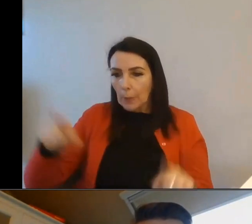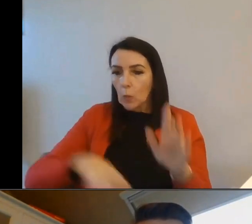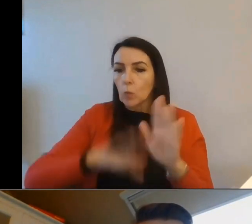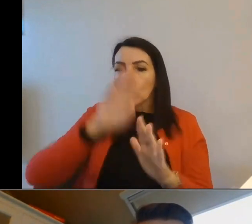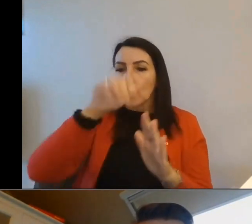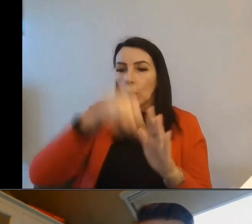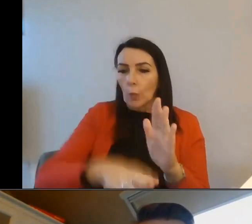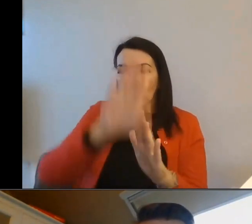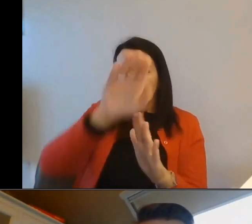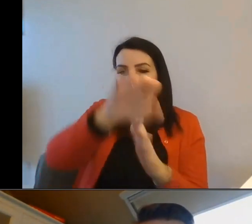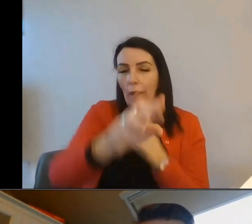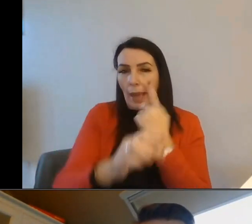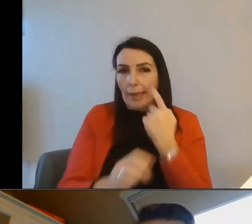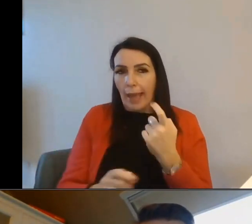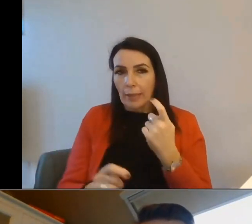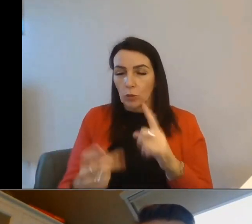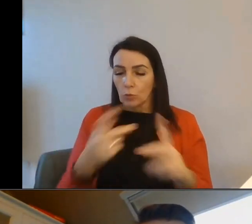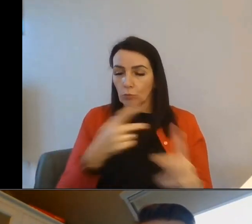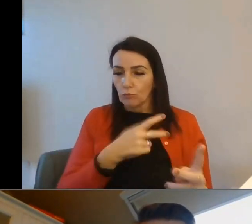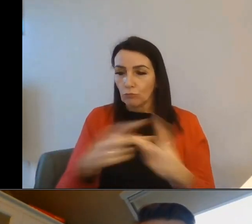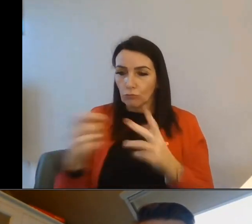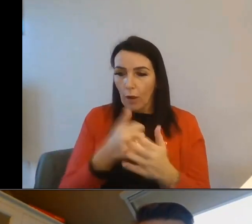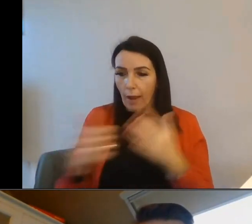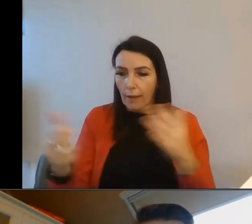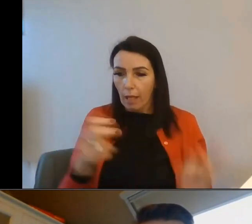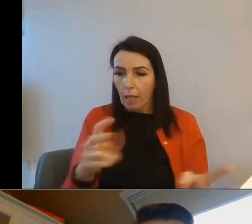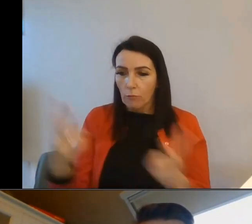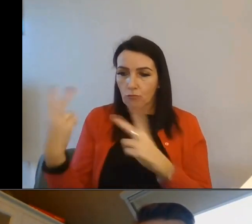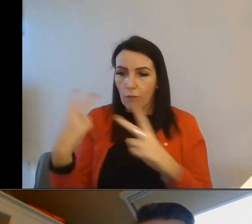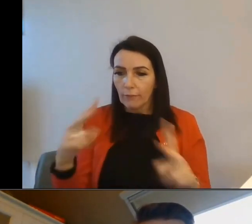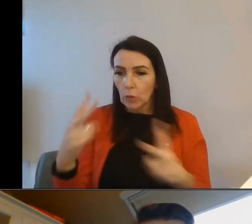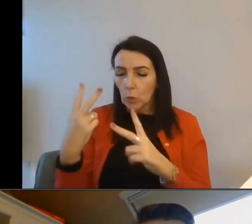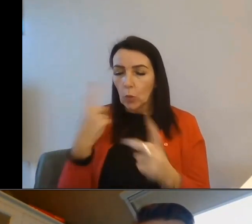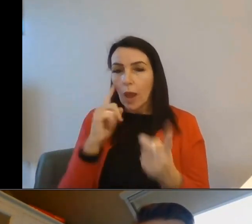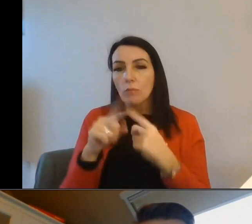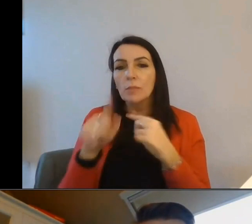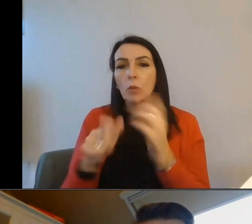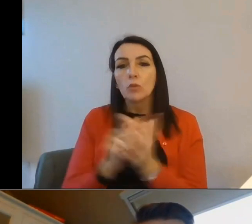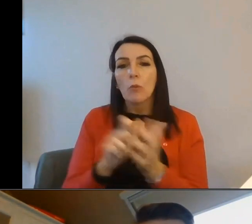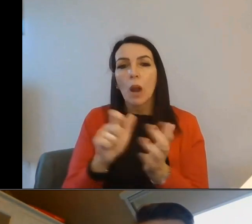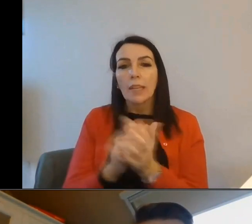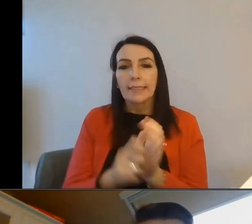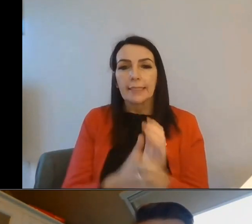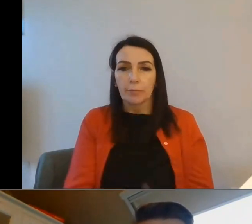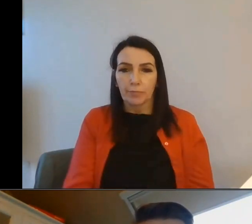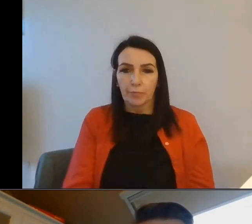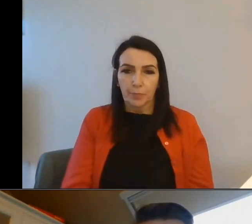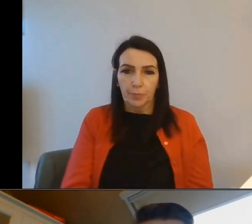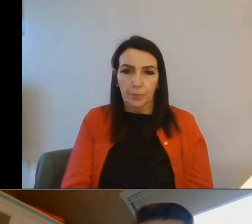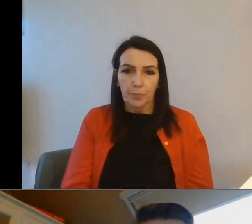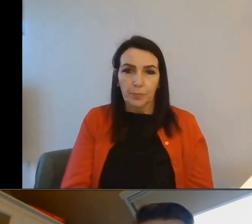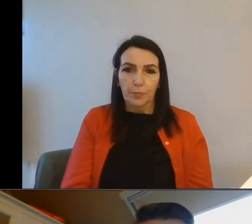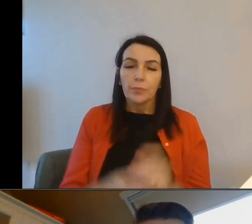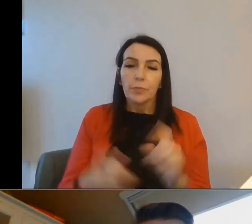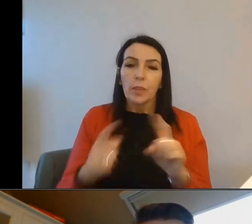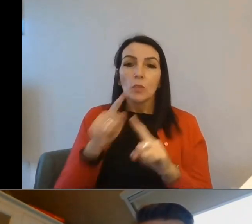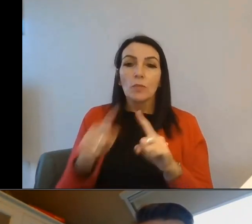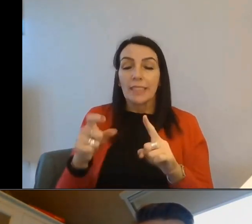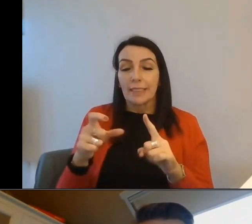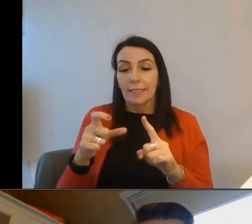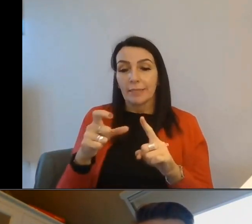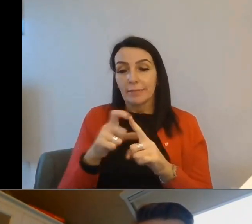So these are reviewed regularly and respond to how the market is operating. Lastly, as you've seen in the demo,